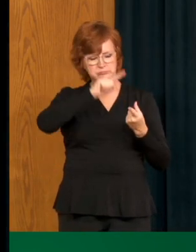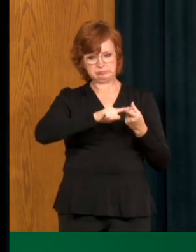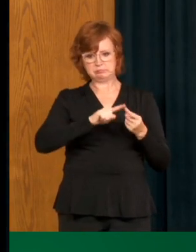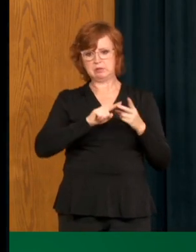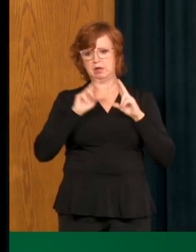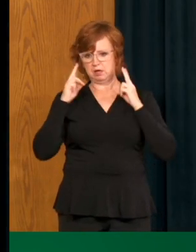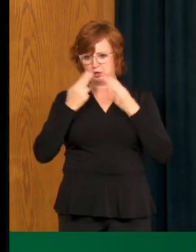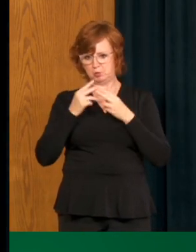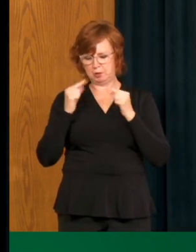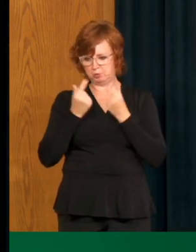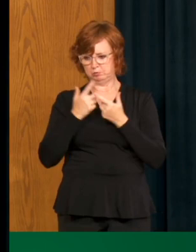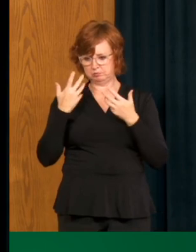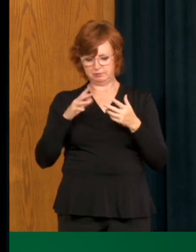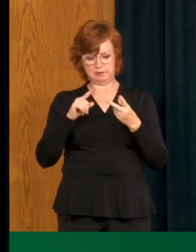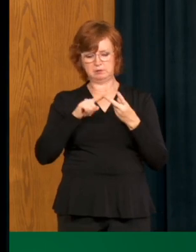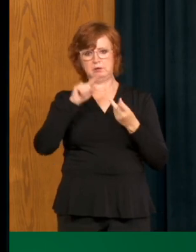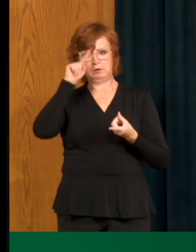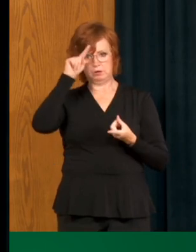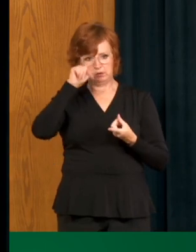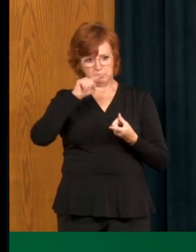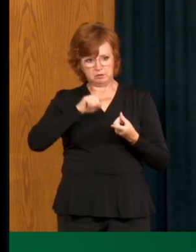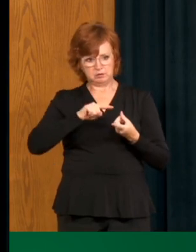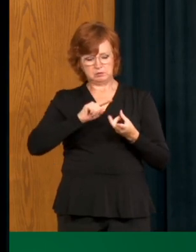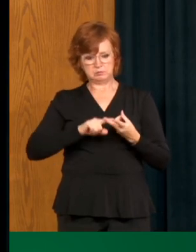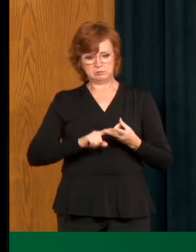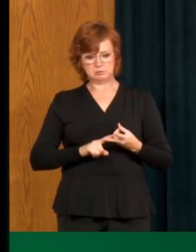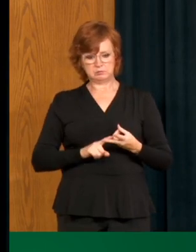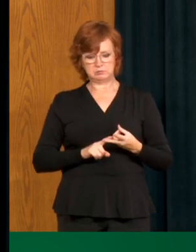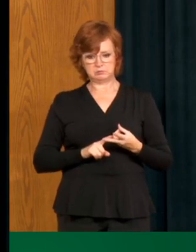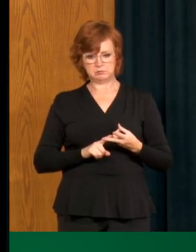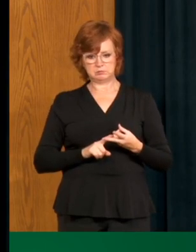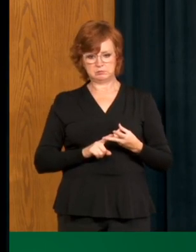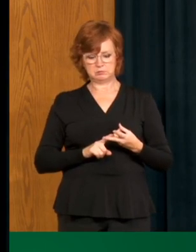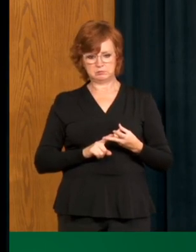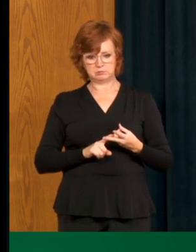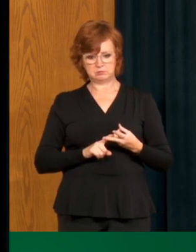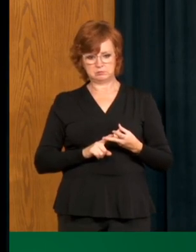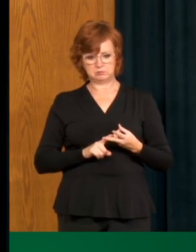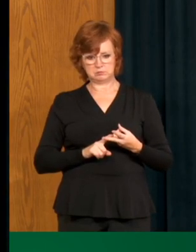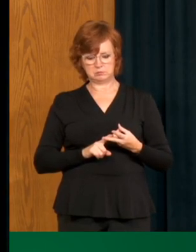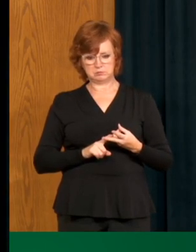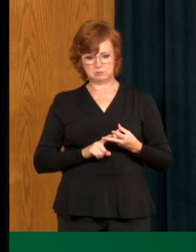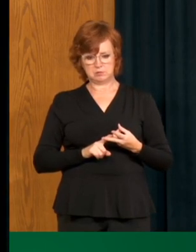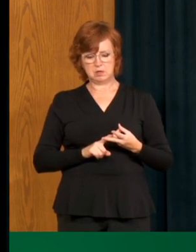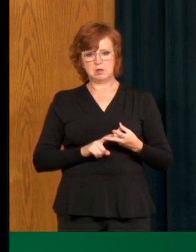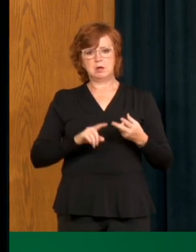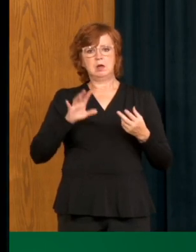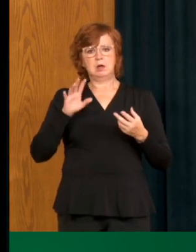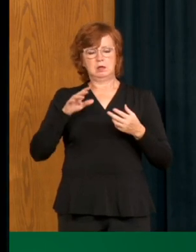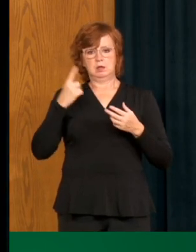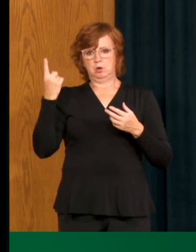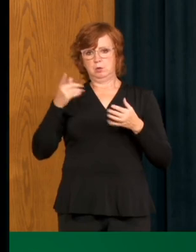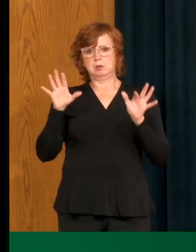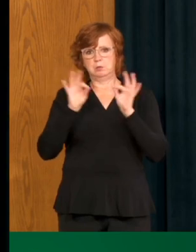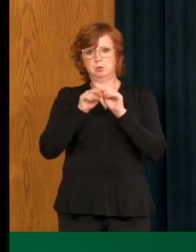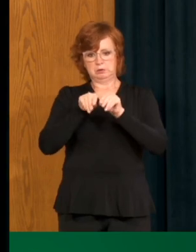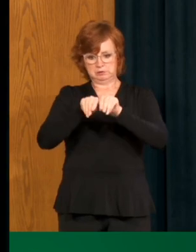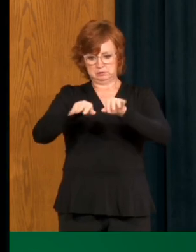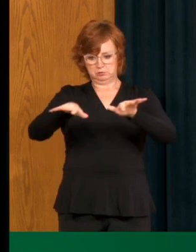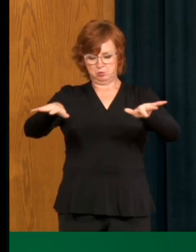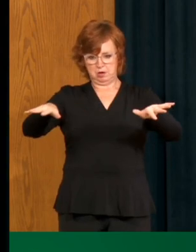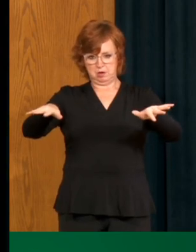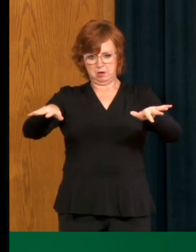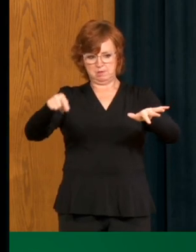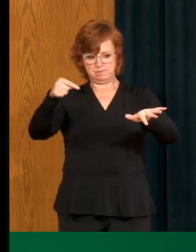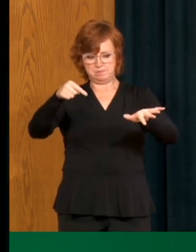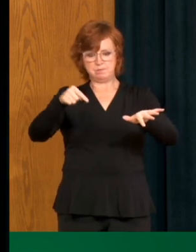communities, it has always centered around, um, the, the, the dissemination of education around how this virus spreads and then the, what